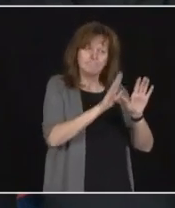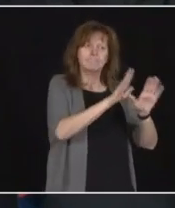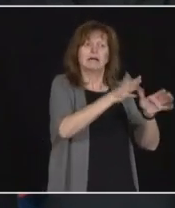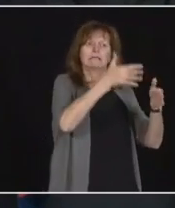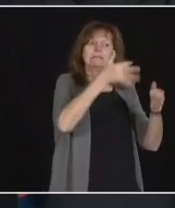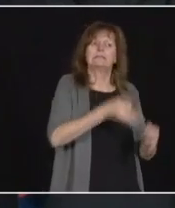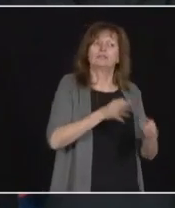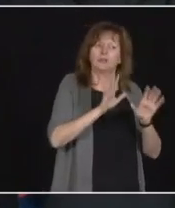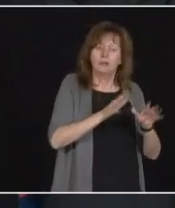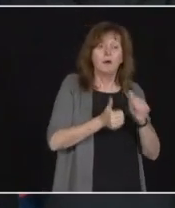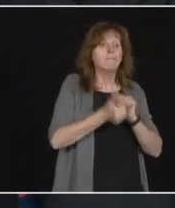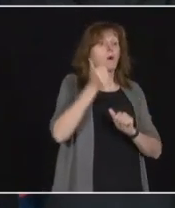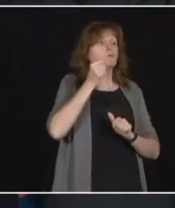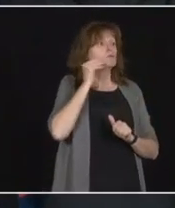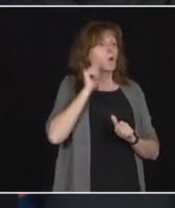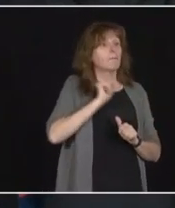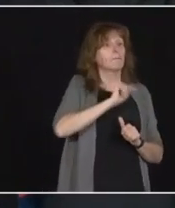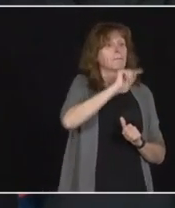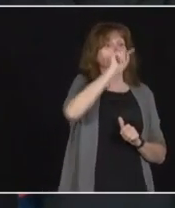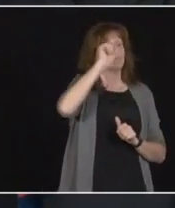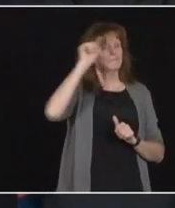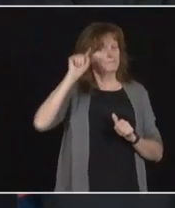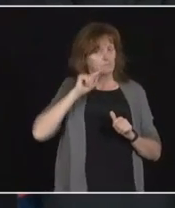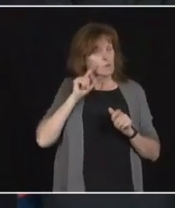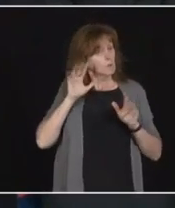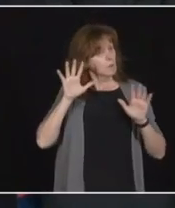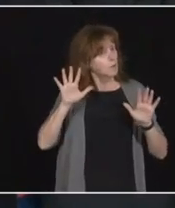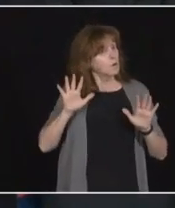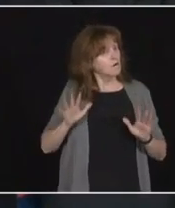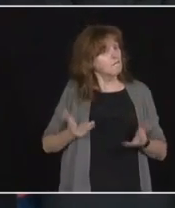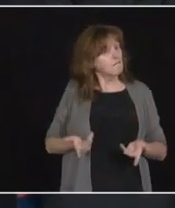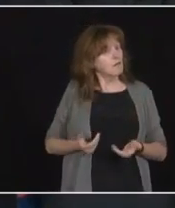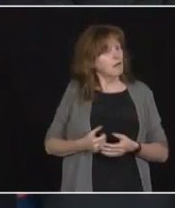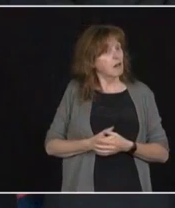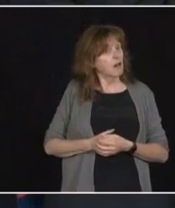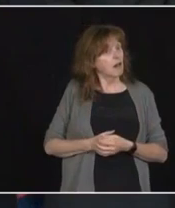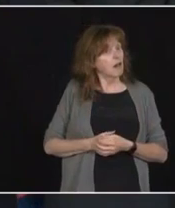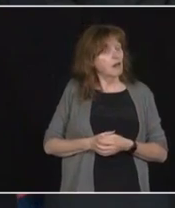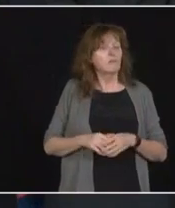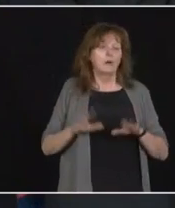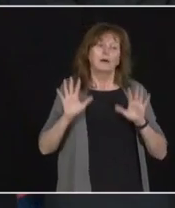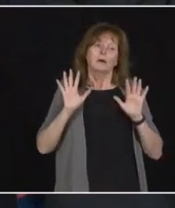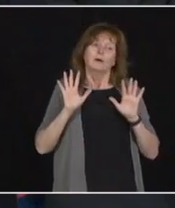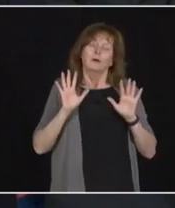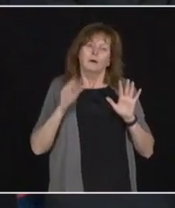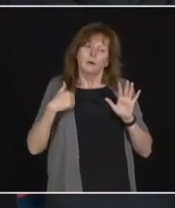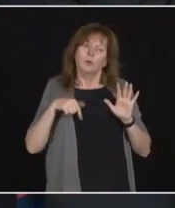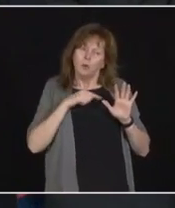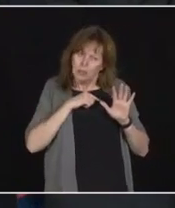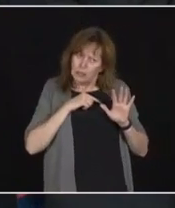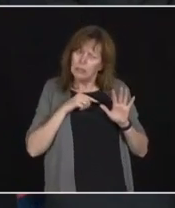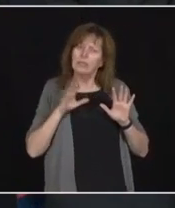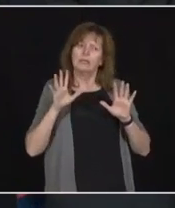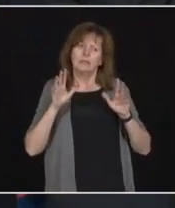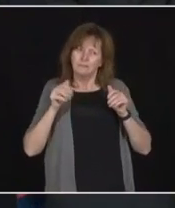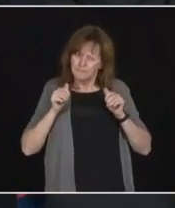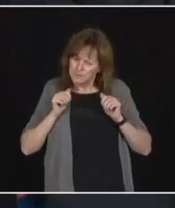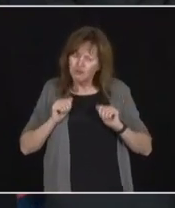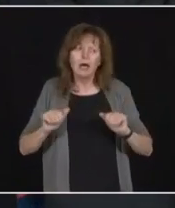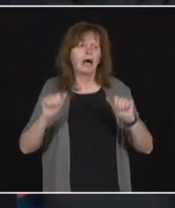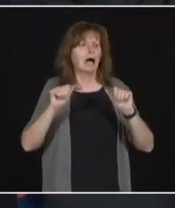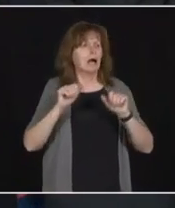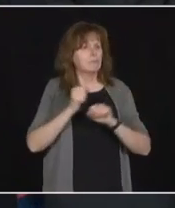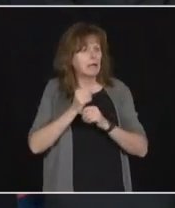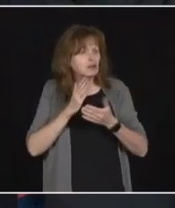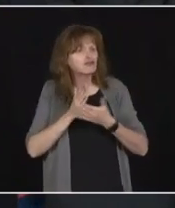places. But again, we're going to do everything we can until you can see your loved ones. It means you people. means everything